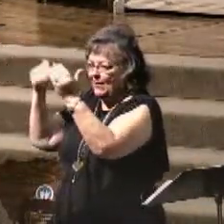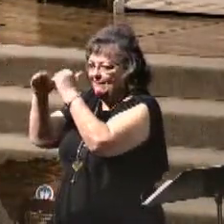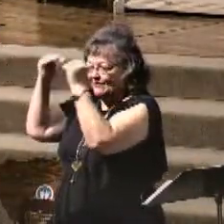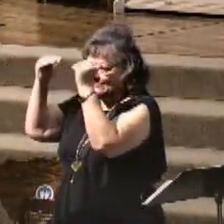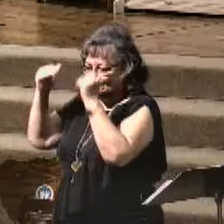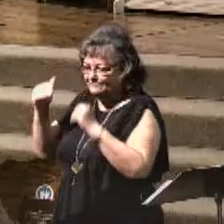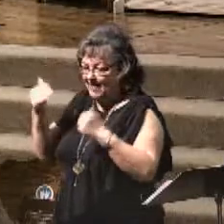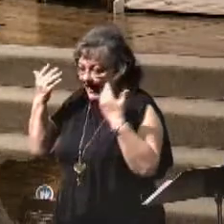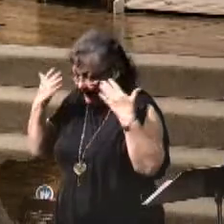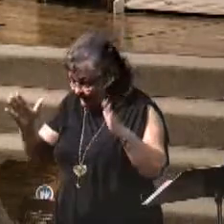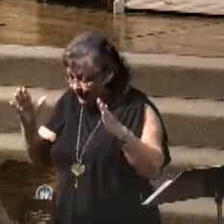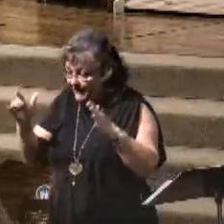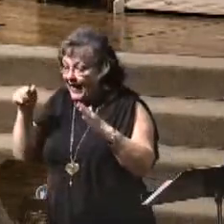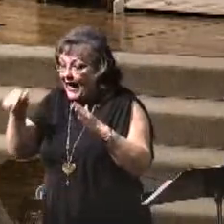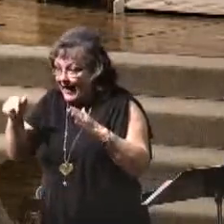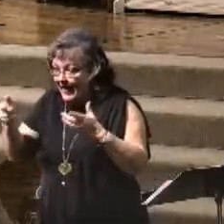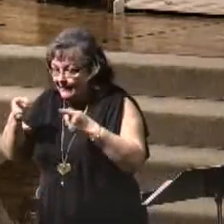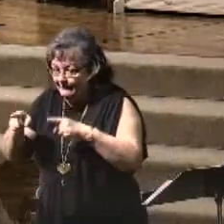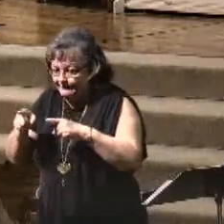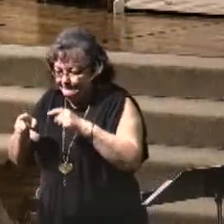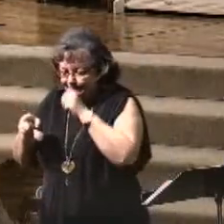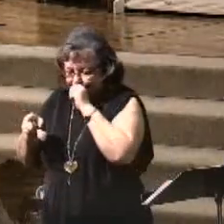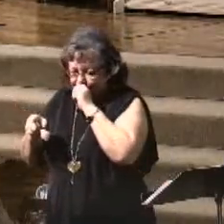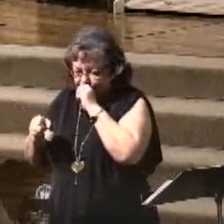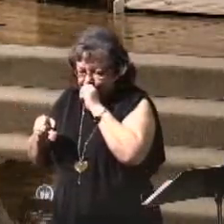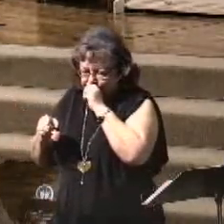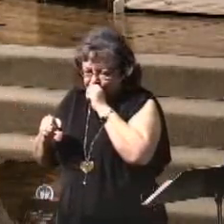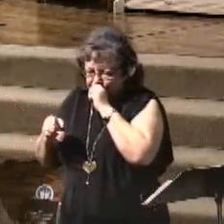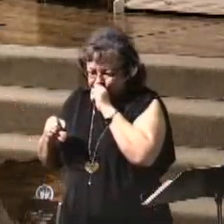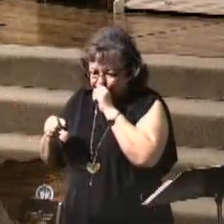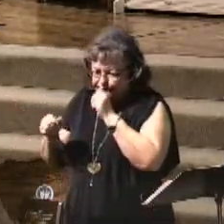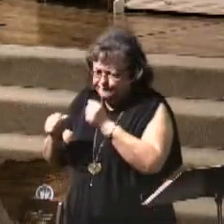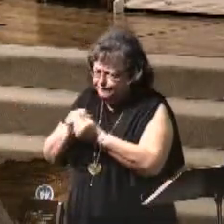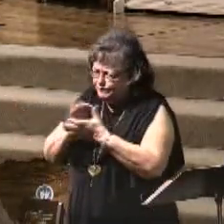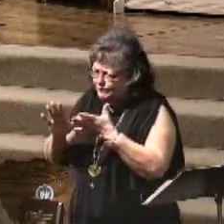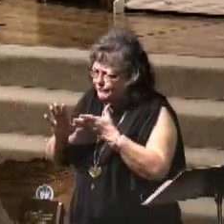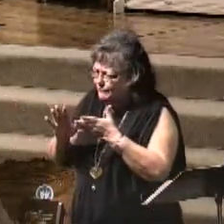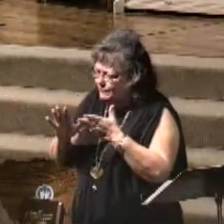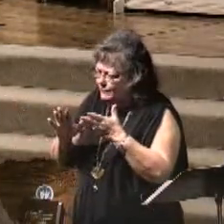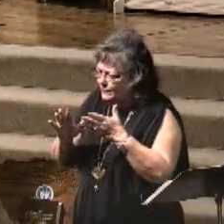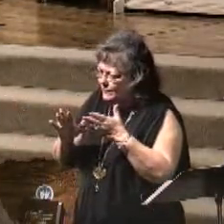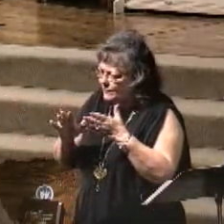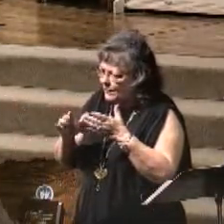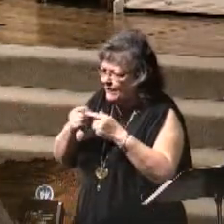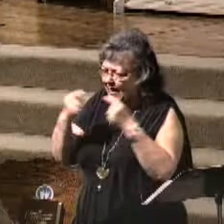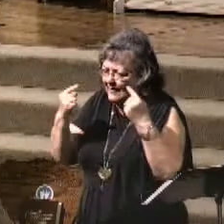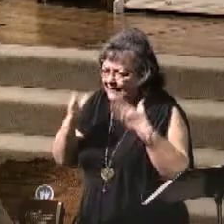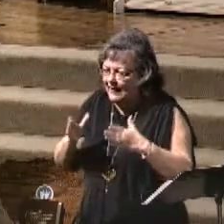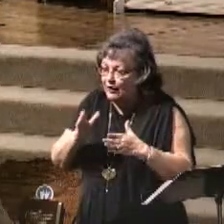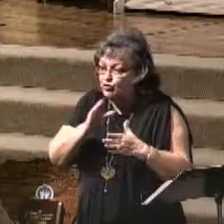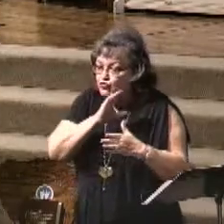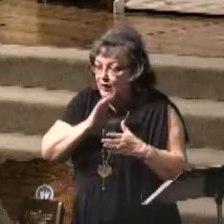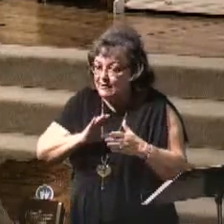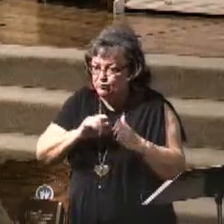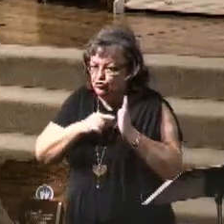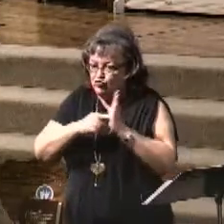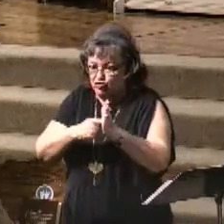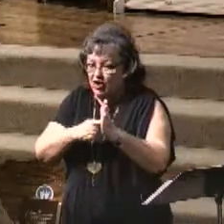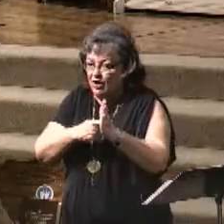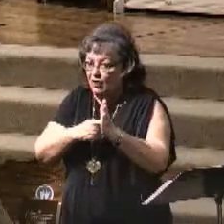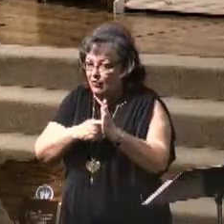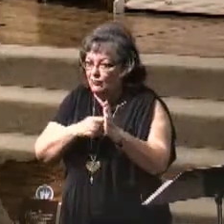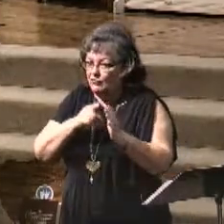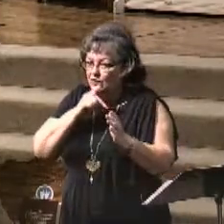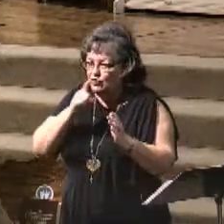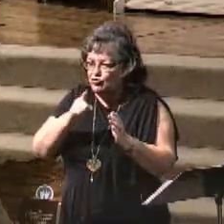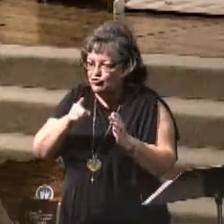Right after that, we find the abomination of desolation, of where the Antichrist will reveal his true colors, and the Bible